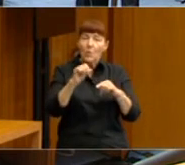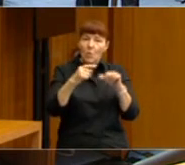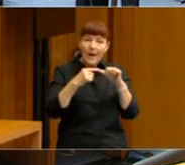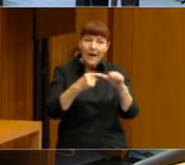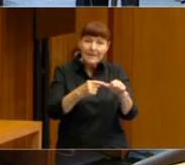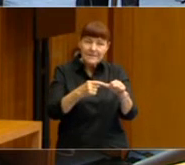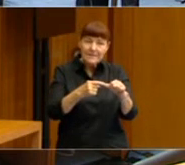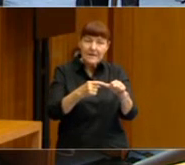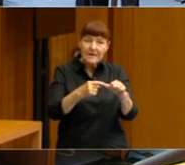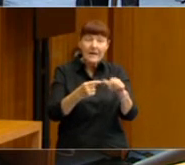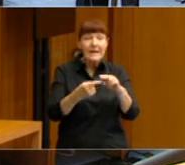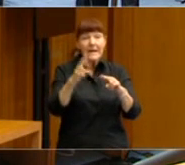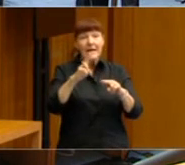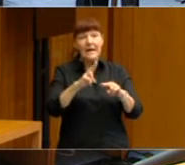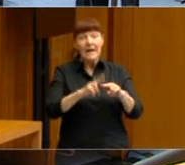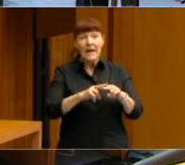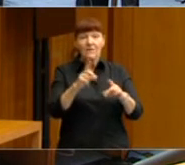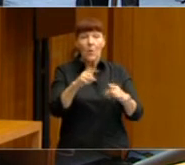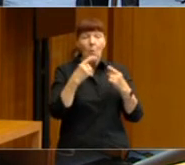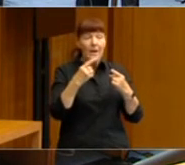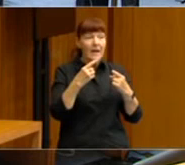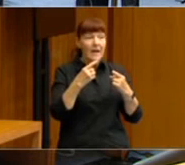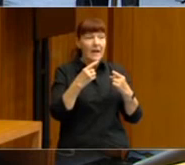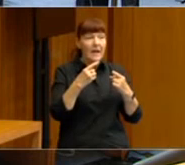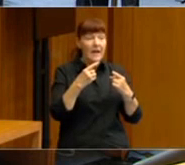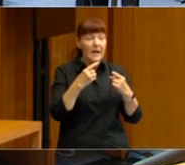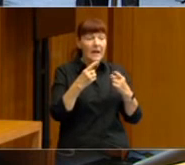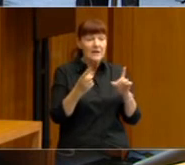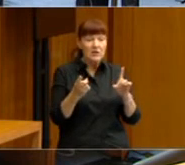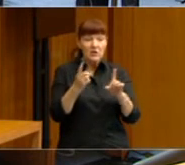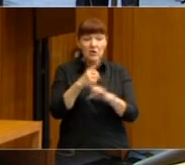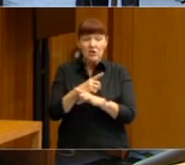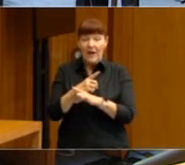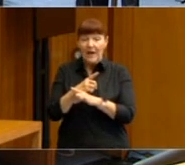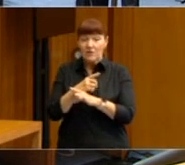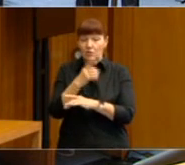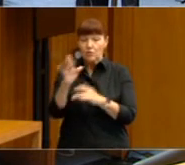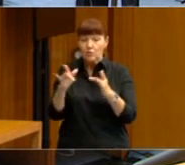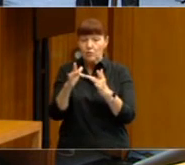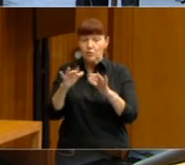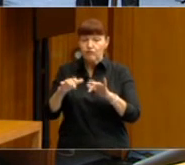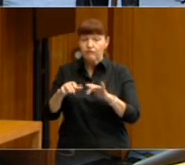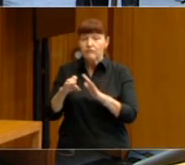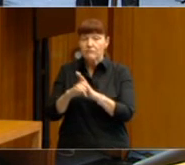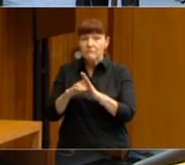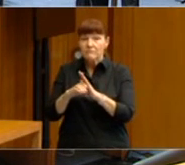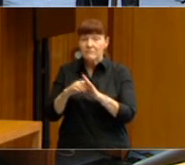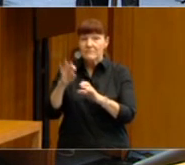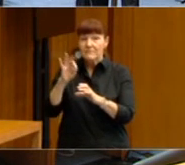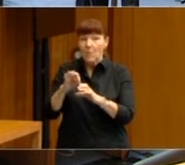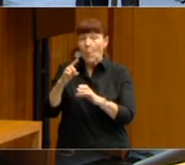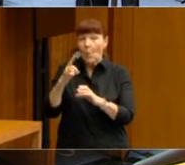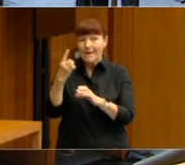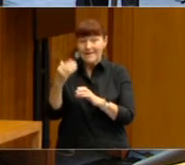if we move to electronic voting single day, that could possibly disenfranchise